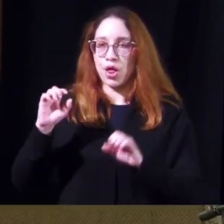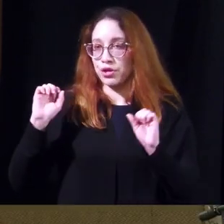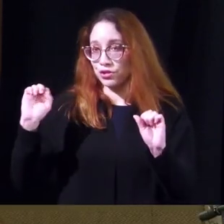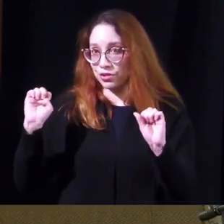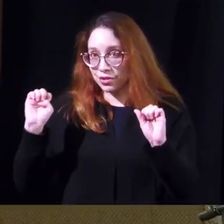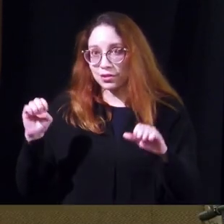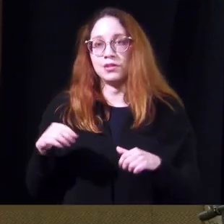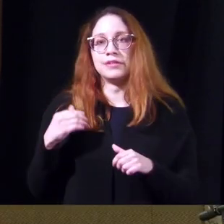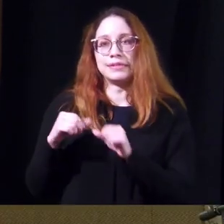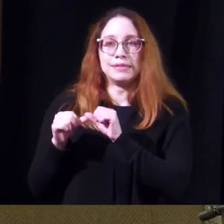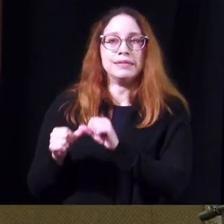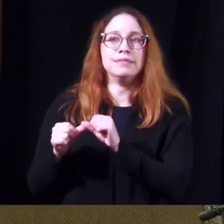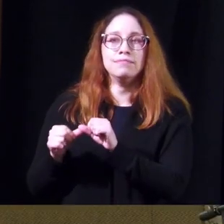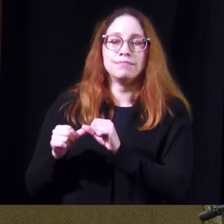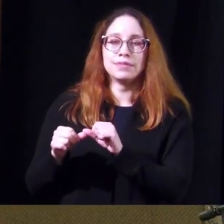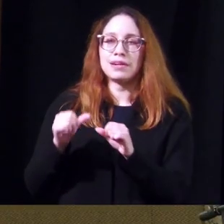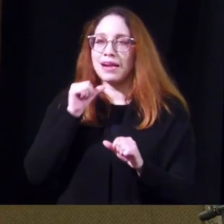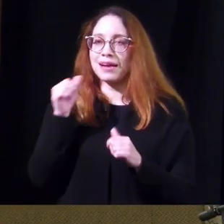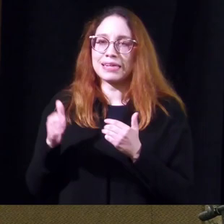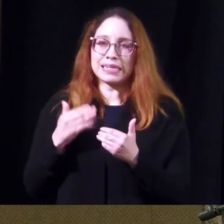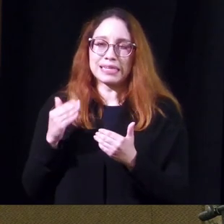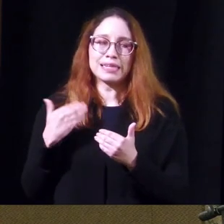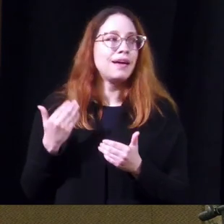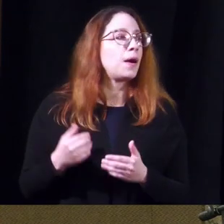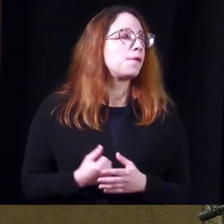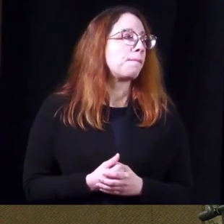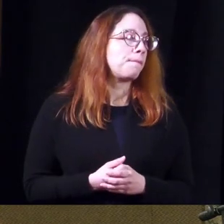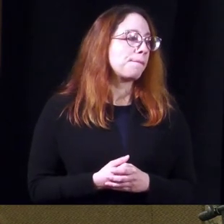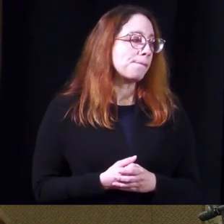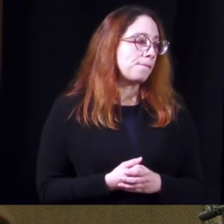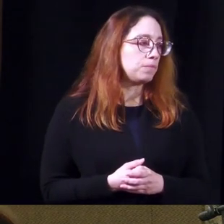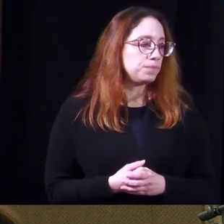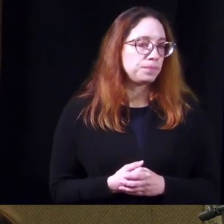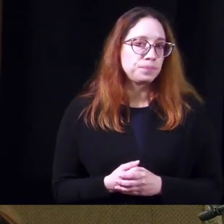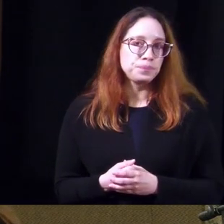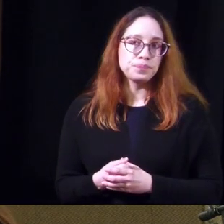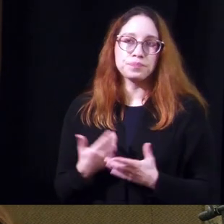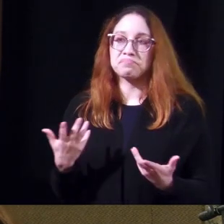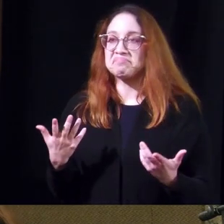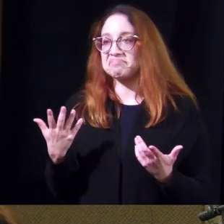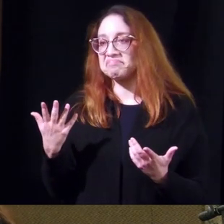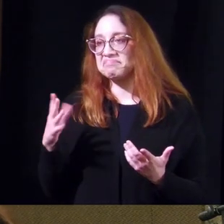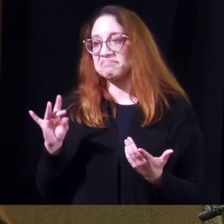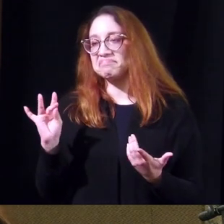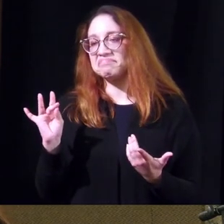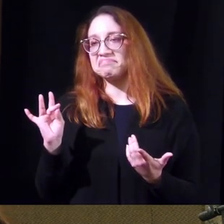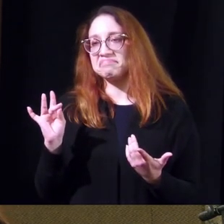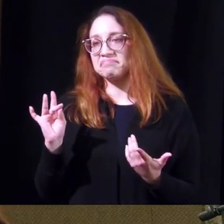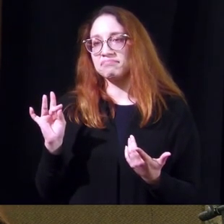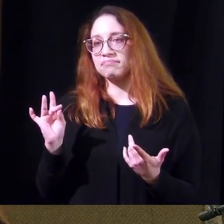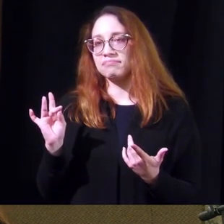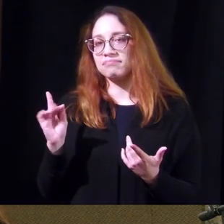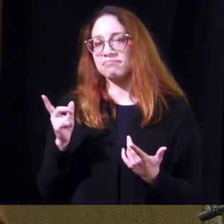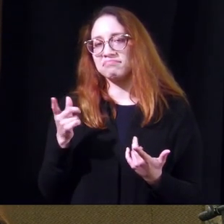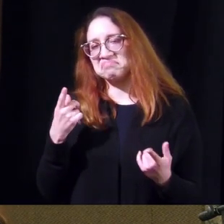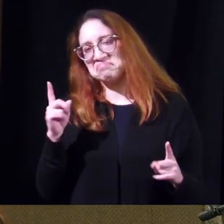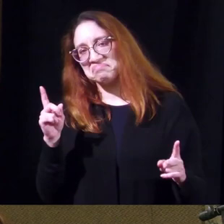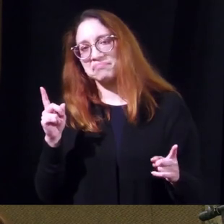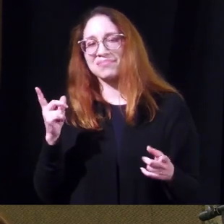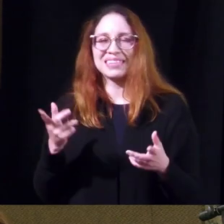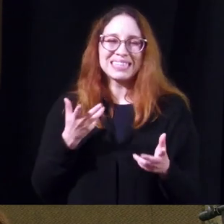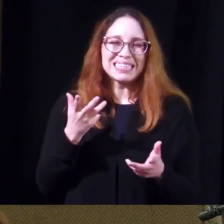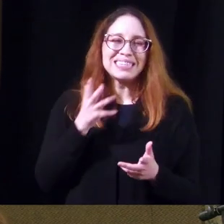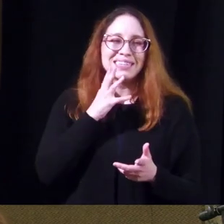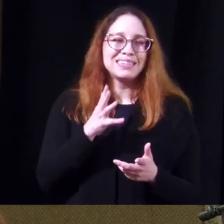they have to be continued they're not easy to do uh so um we find that they aren't all that successful at least in